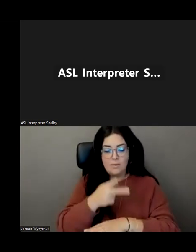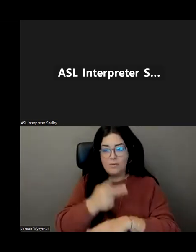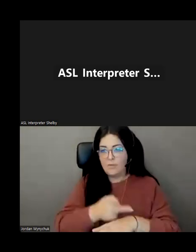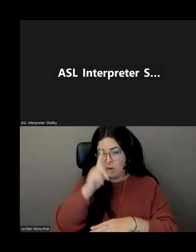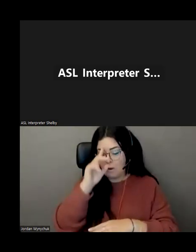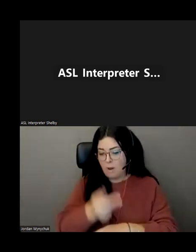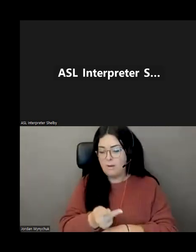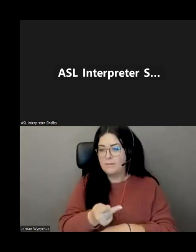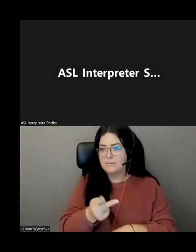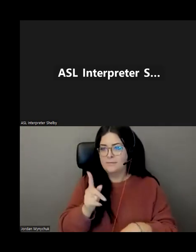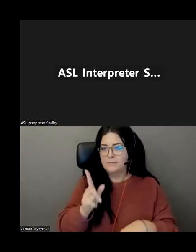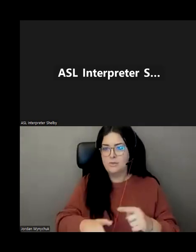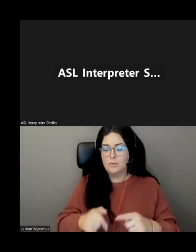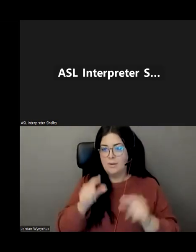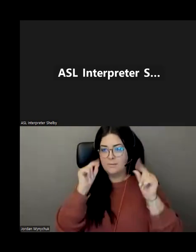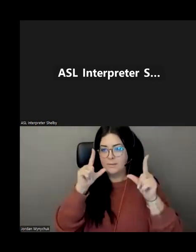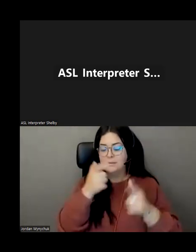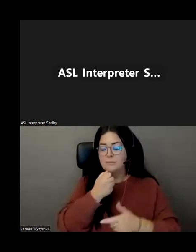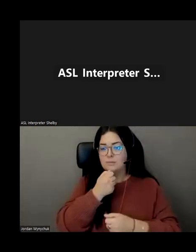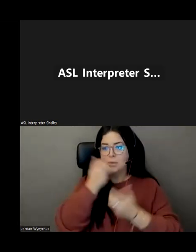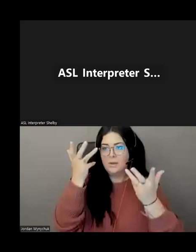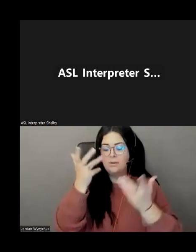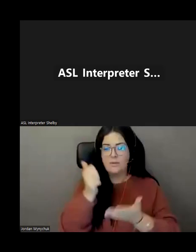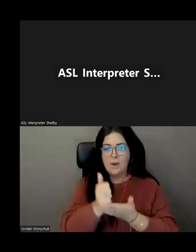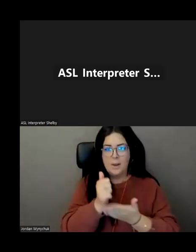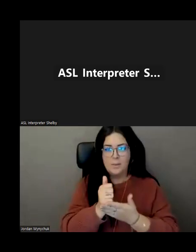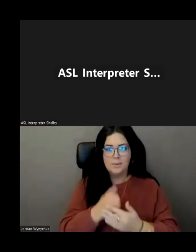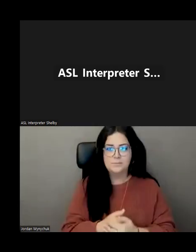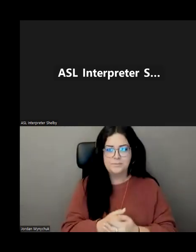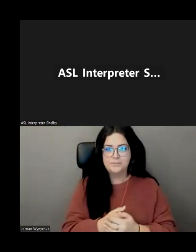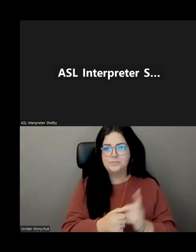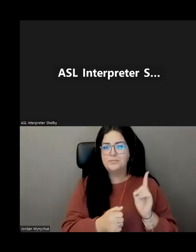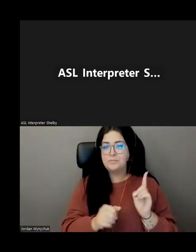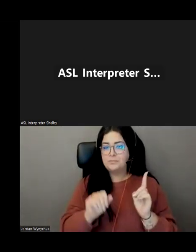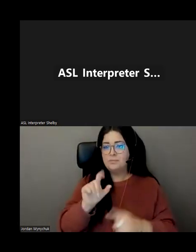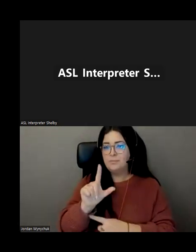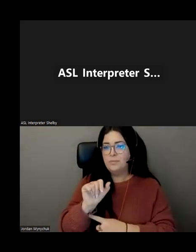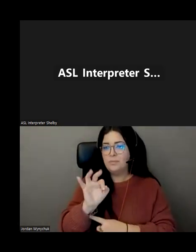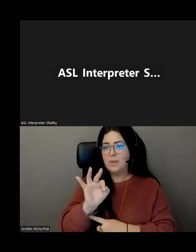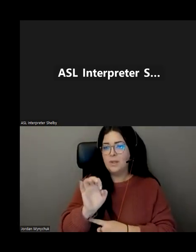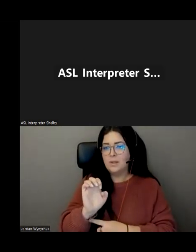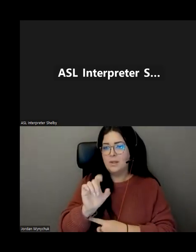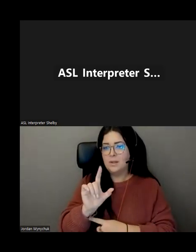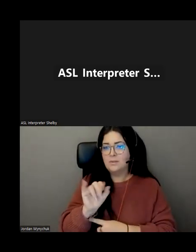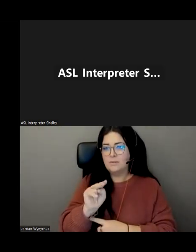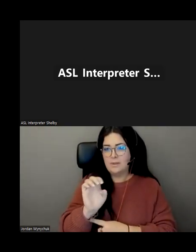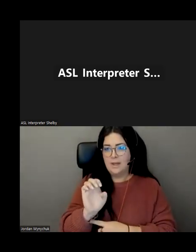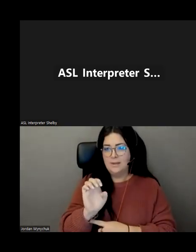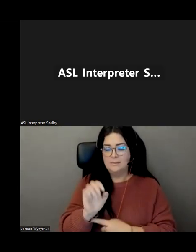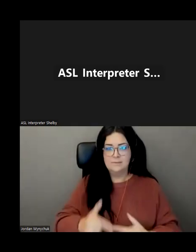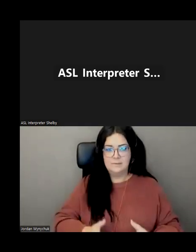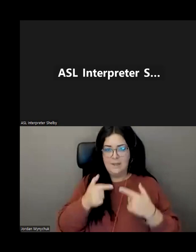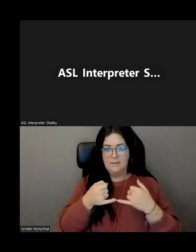lifeline can meet your needs uh as we discussed um